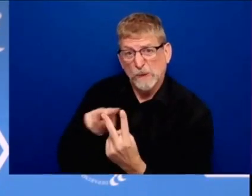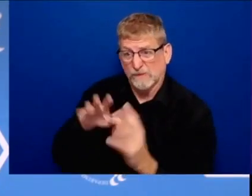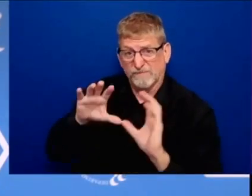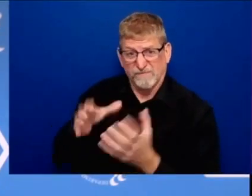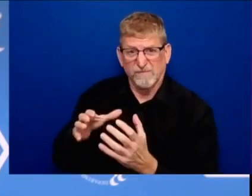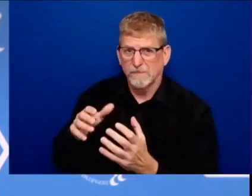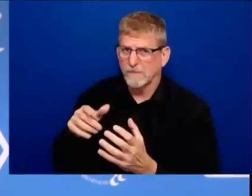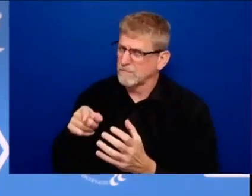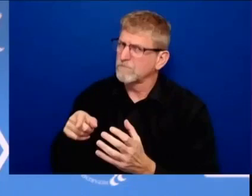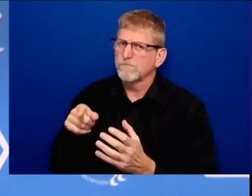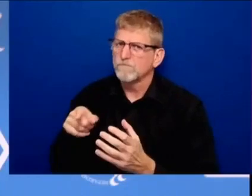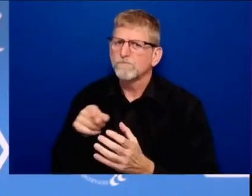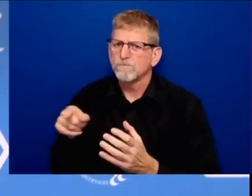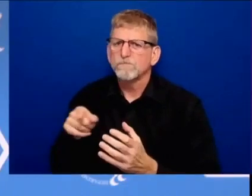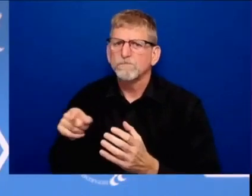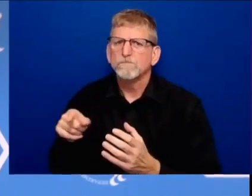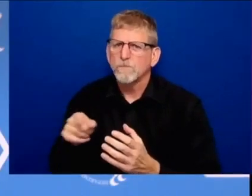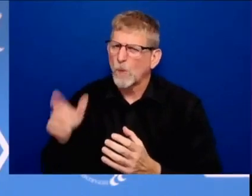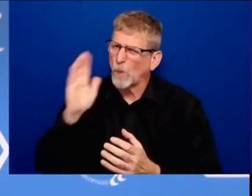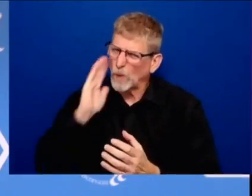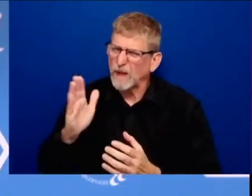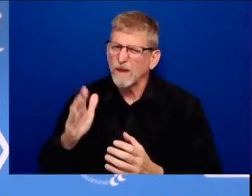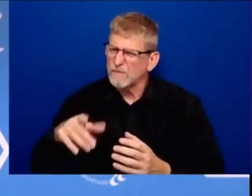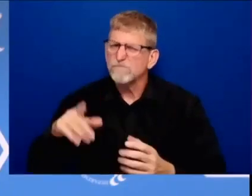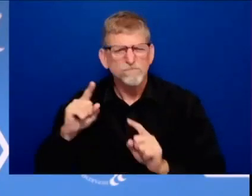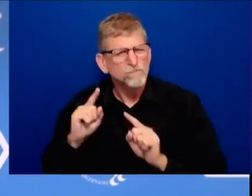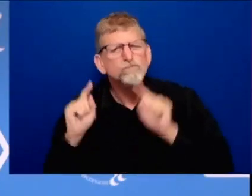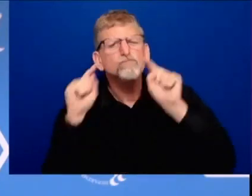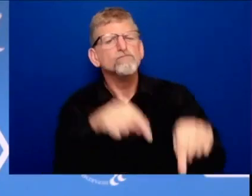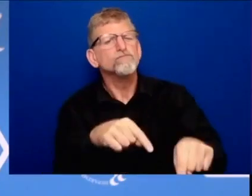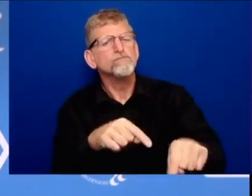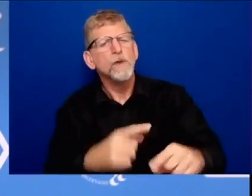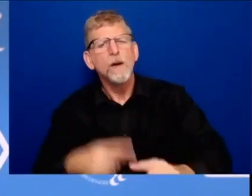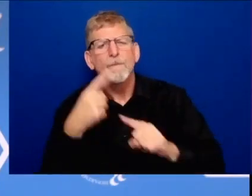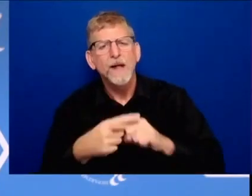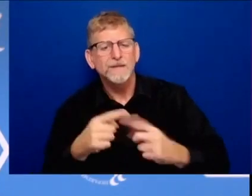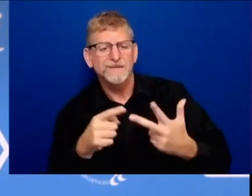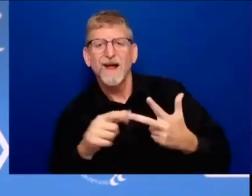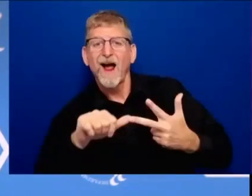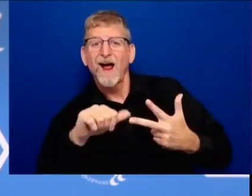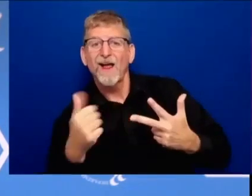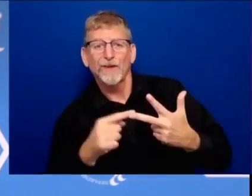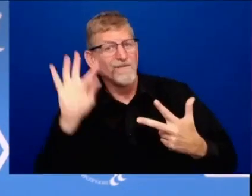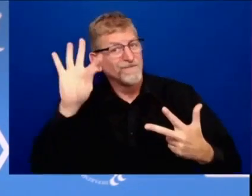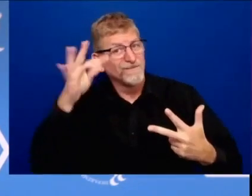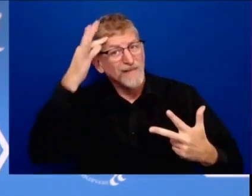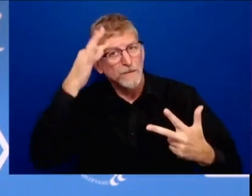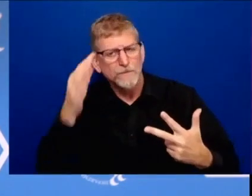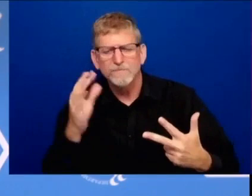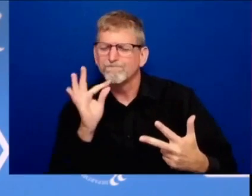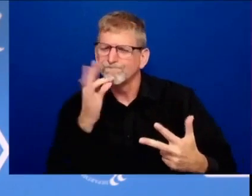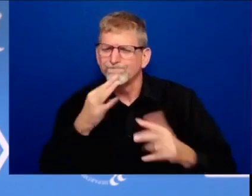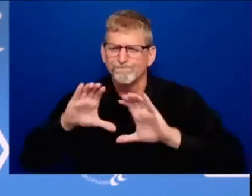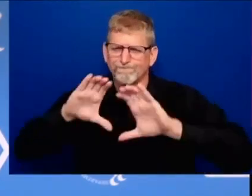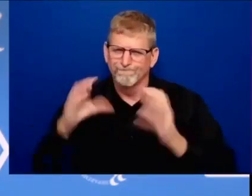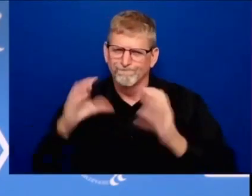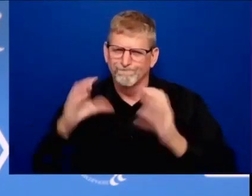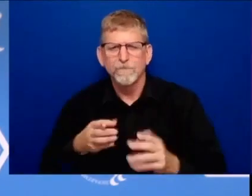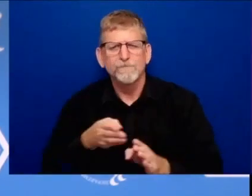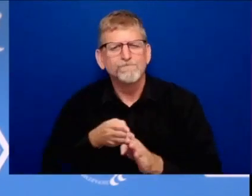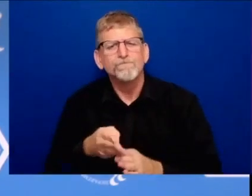and other federal experts at the department of health and human services and the department of agriculture to get